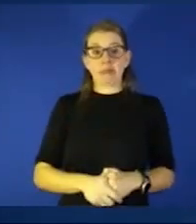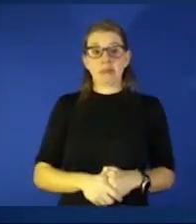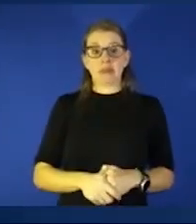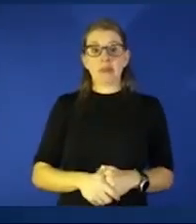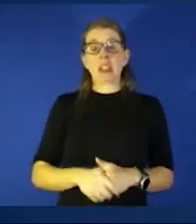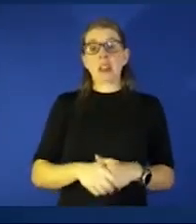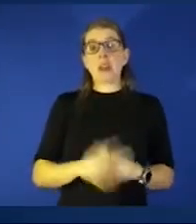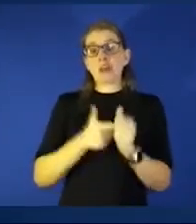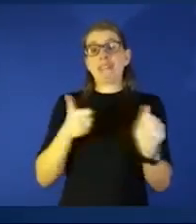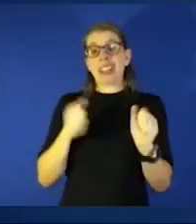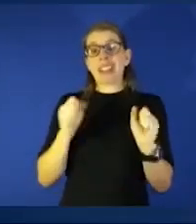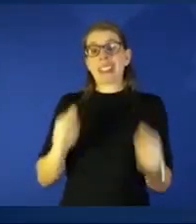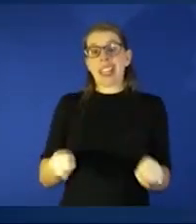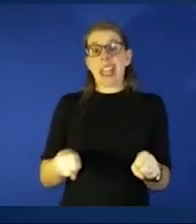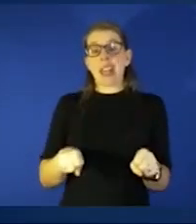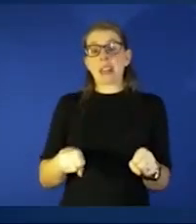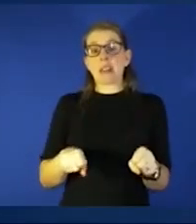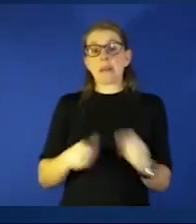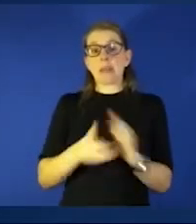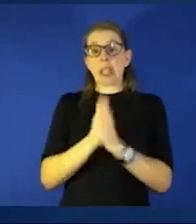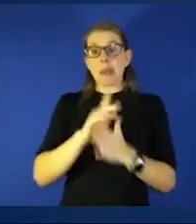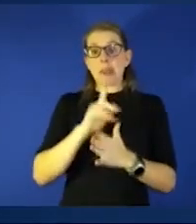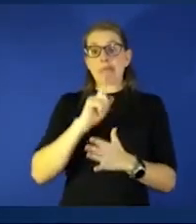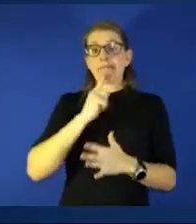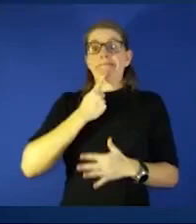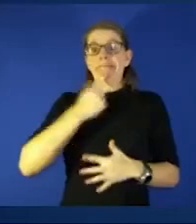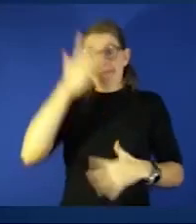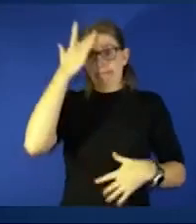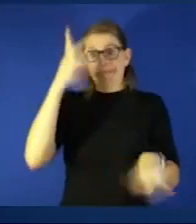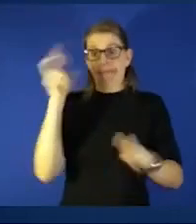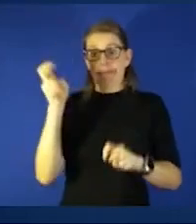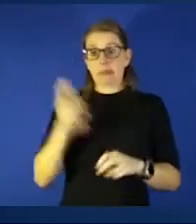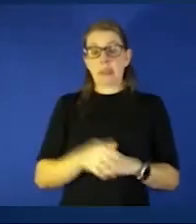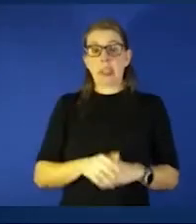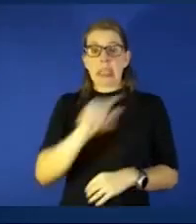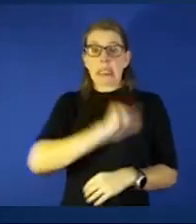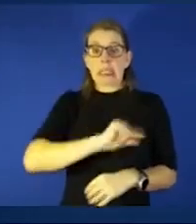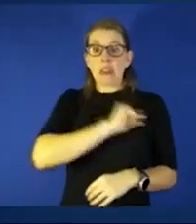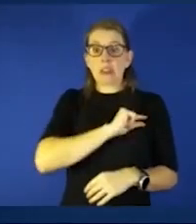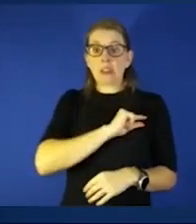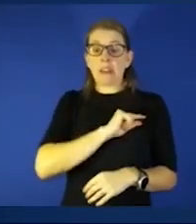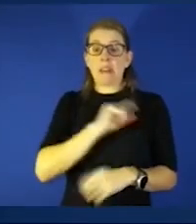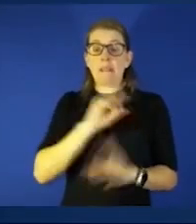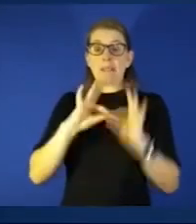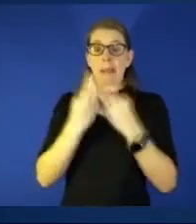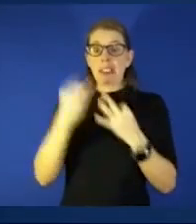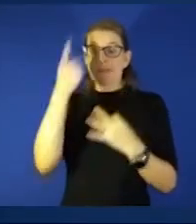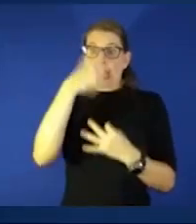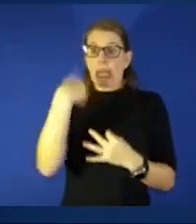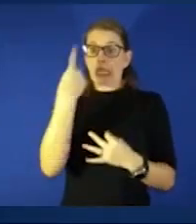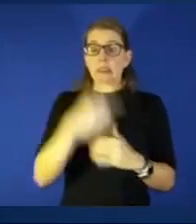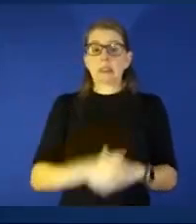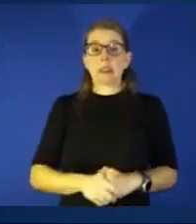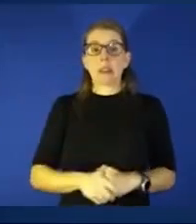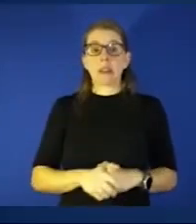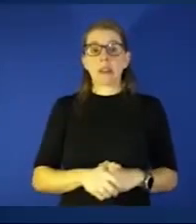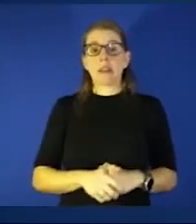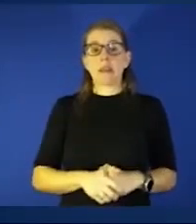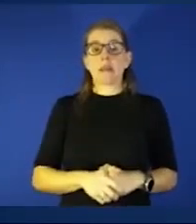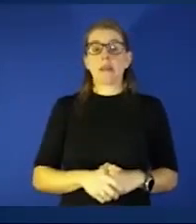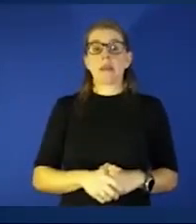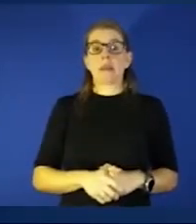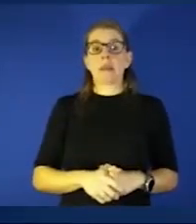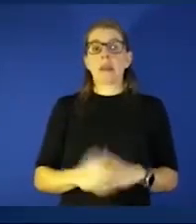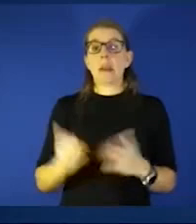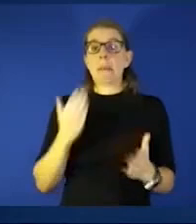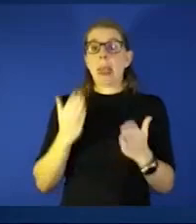at least getting as sick as they have you know seeing the guilt on families faces from maybe they went out or they made choices